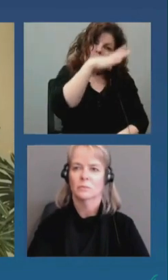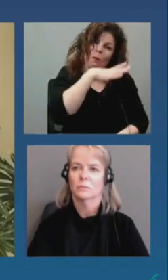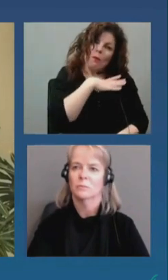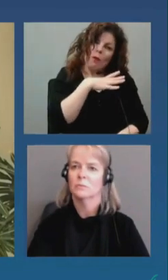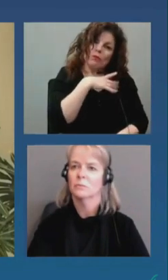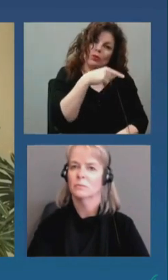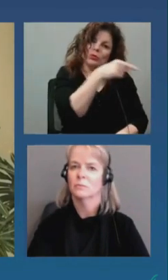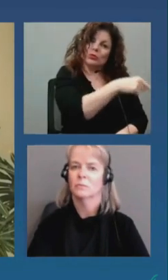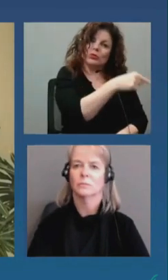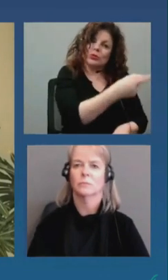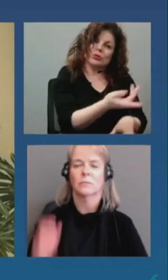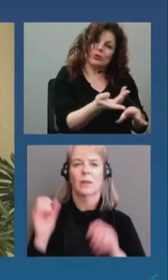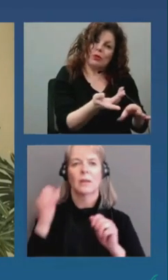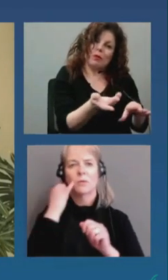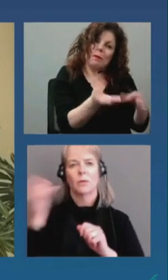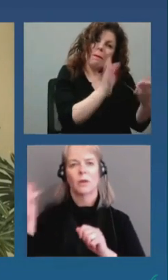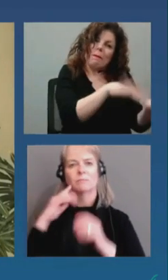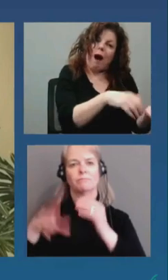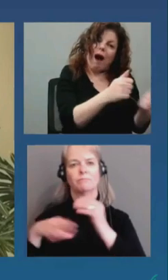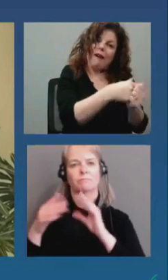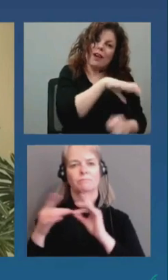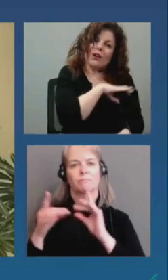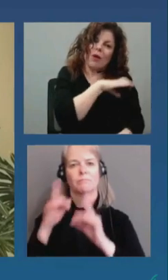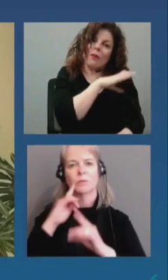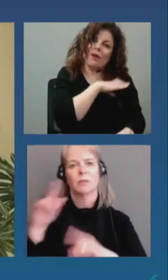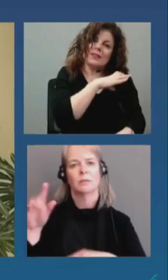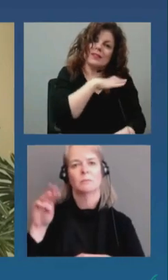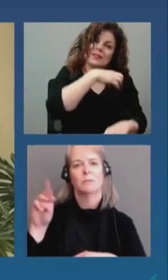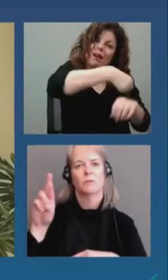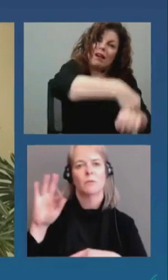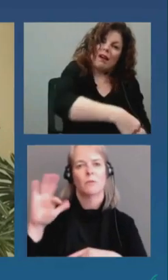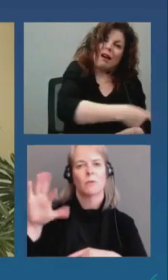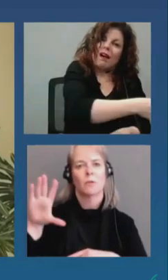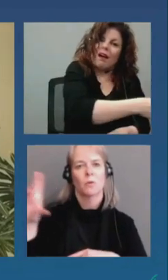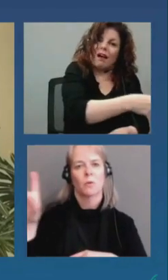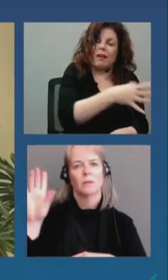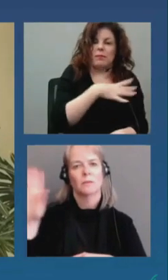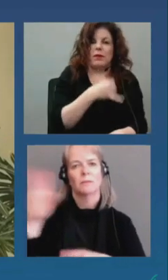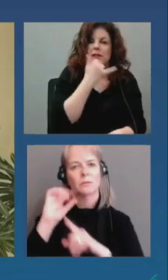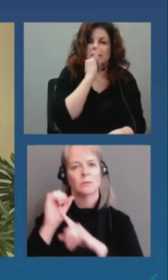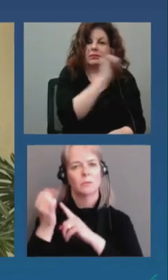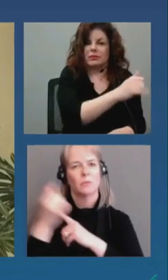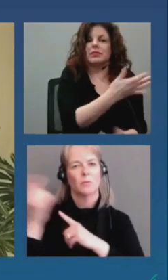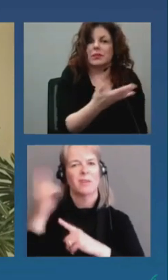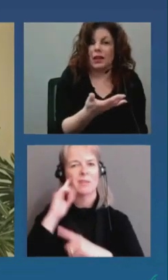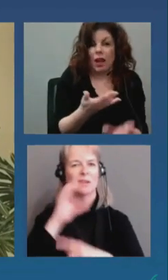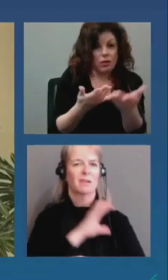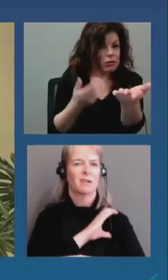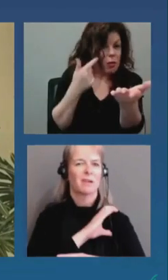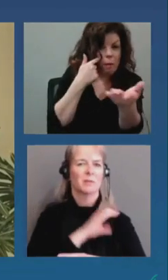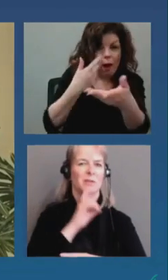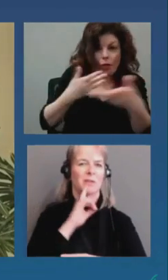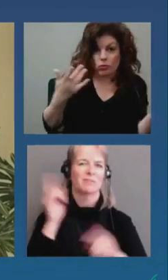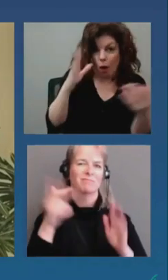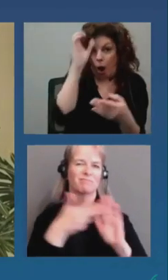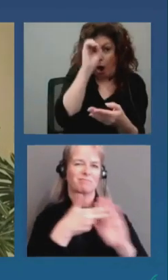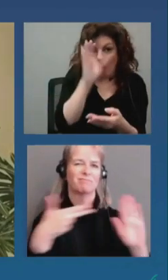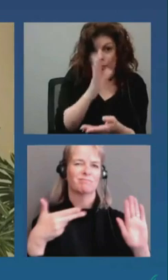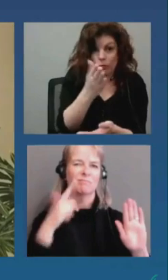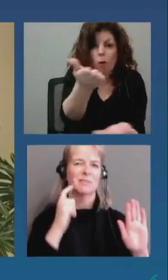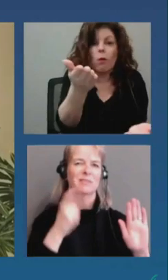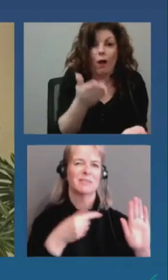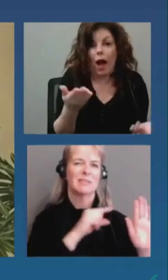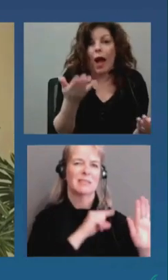situation where the constable was found guilty and any changes that you envision in the Ottawa